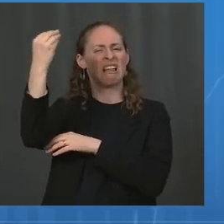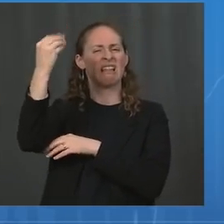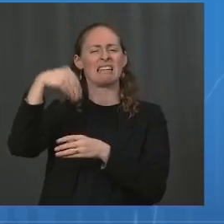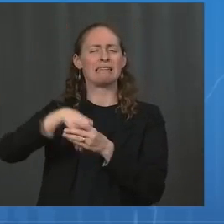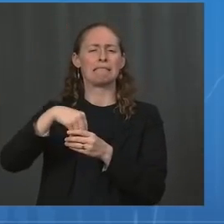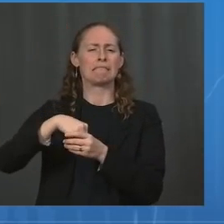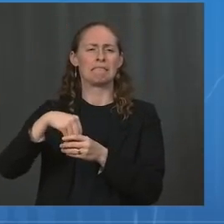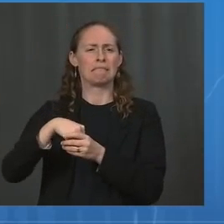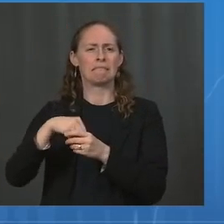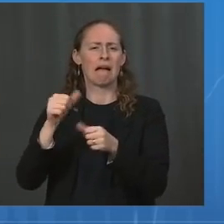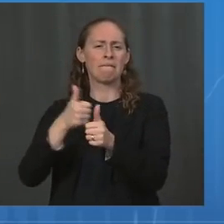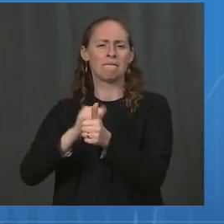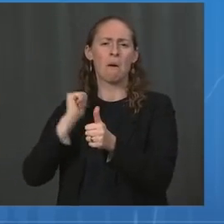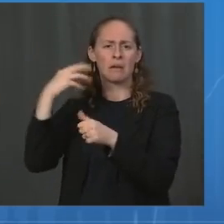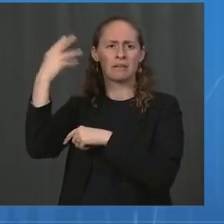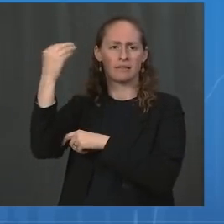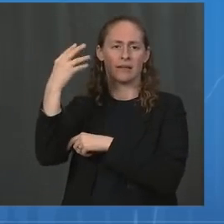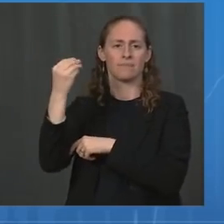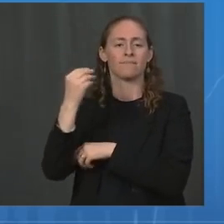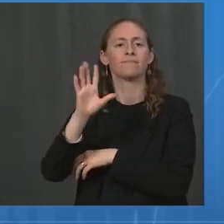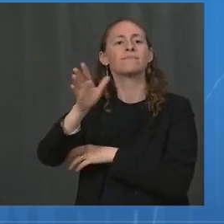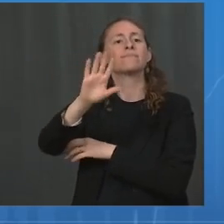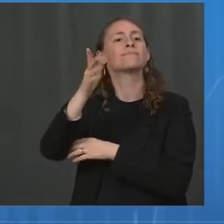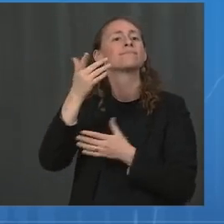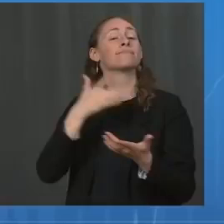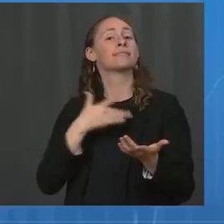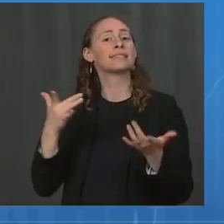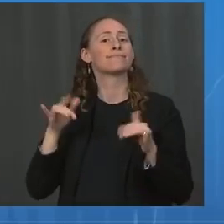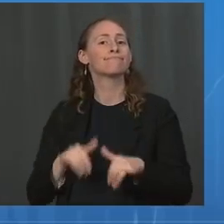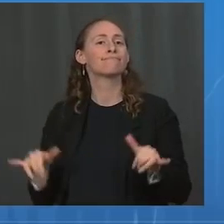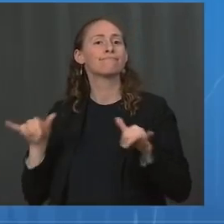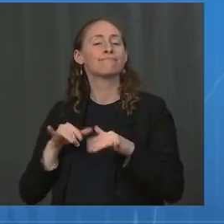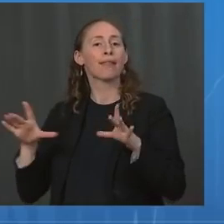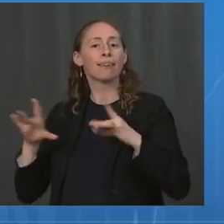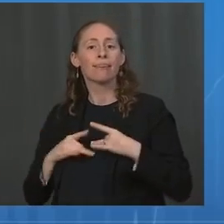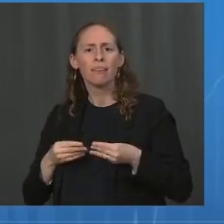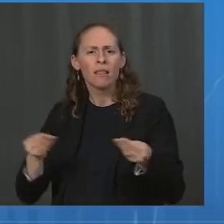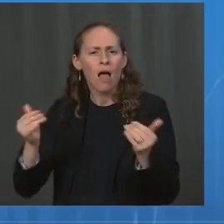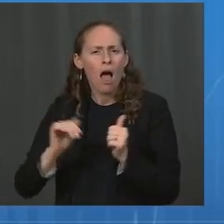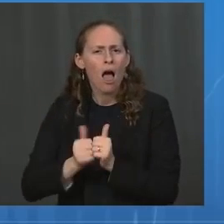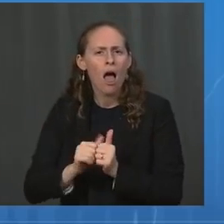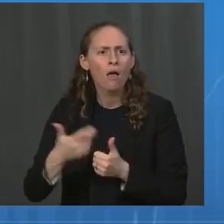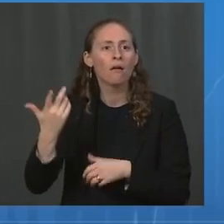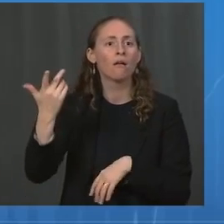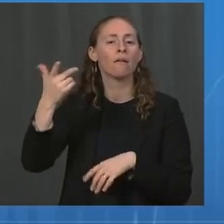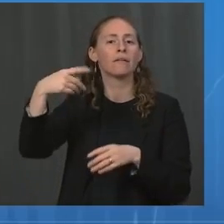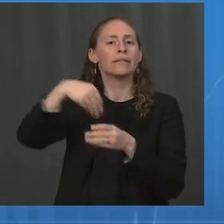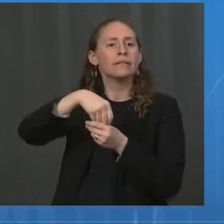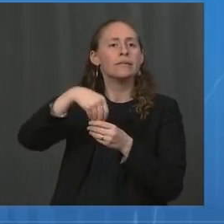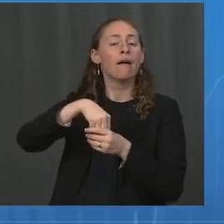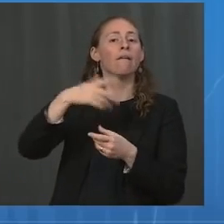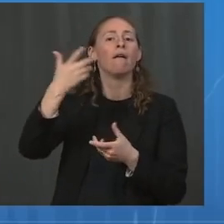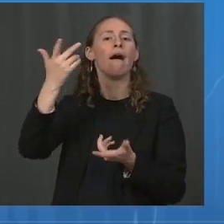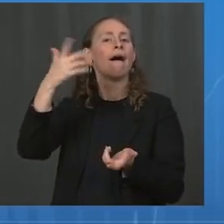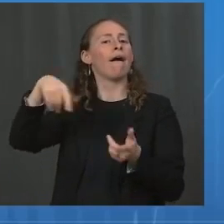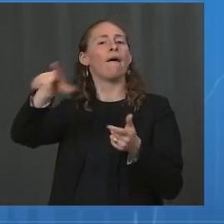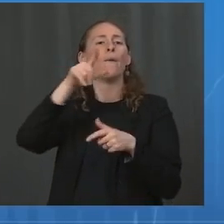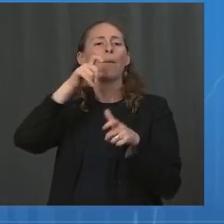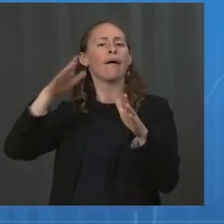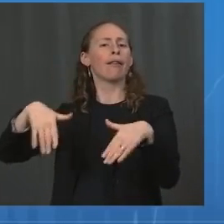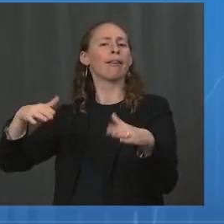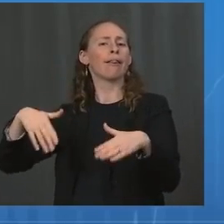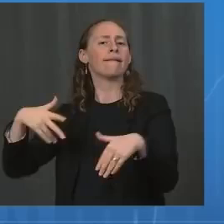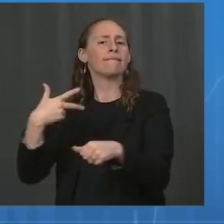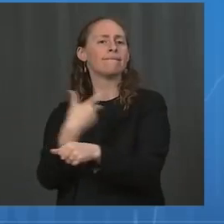takes place among unvaccinated people in closed indoor settings. Second, when in public indoor settings, please wear a